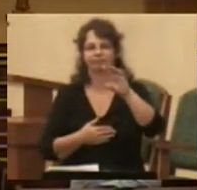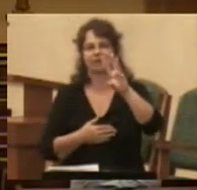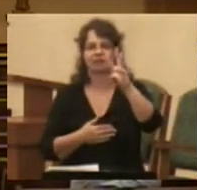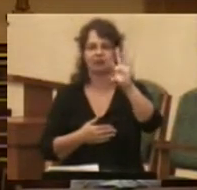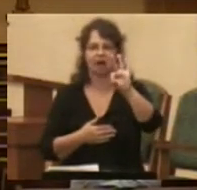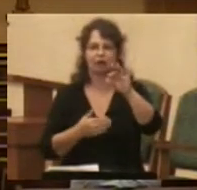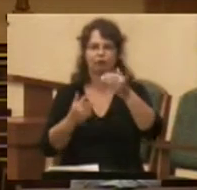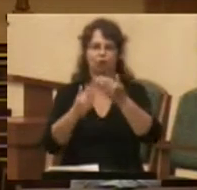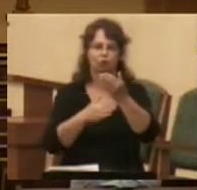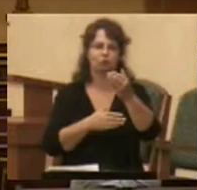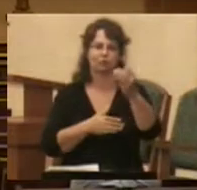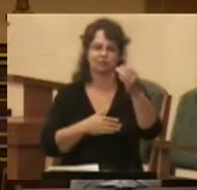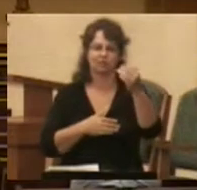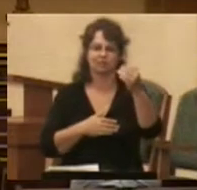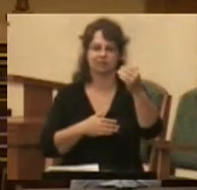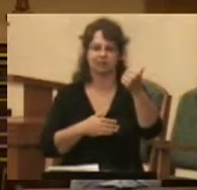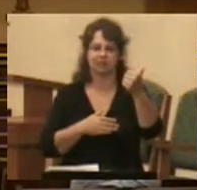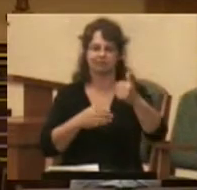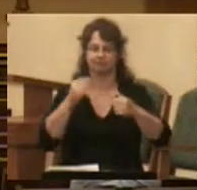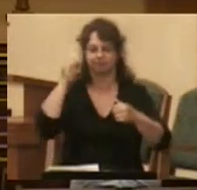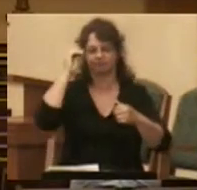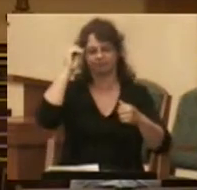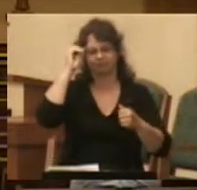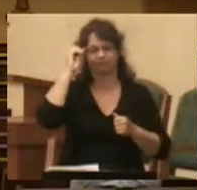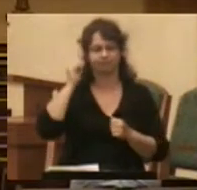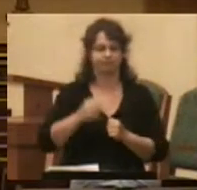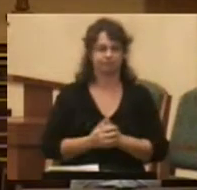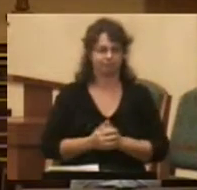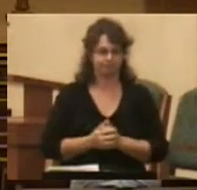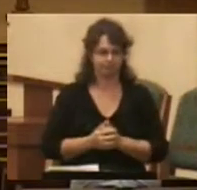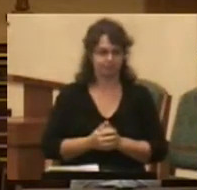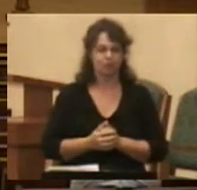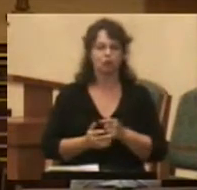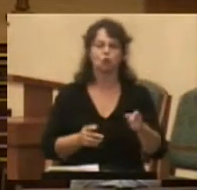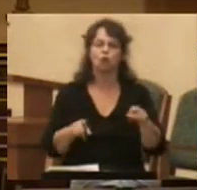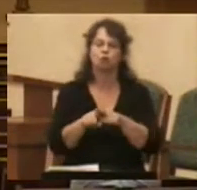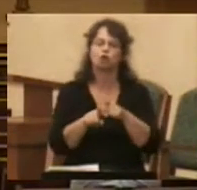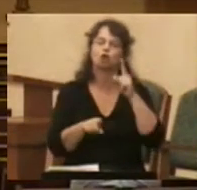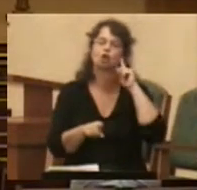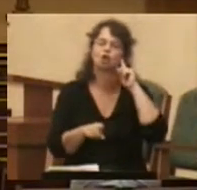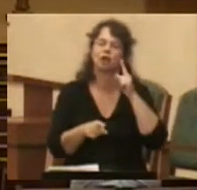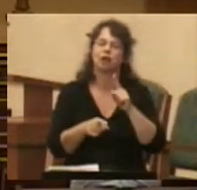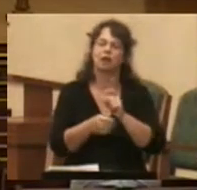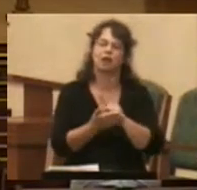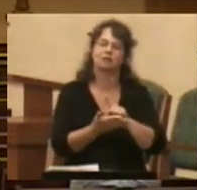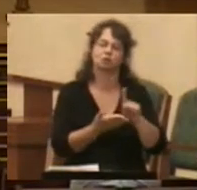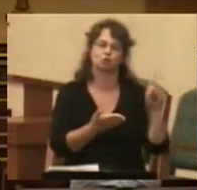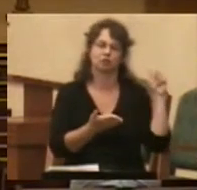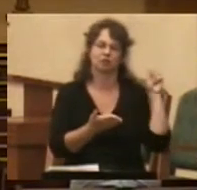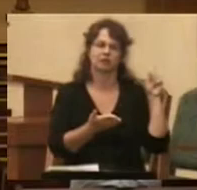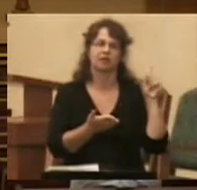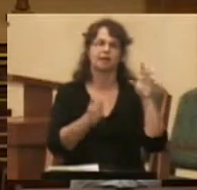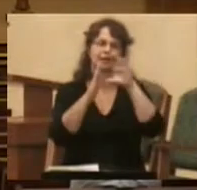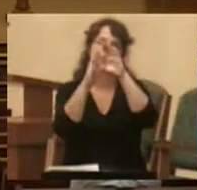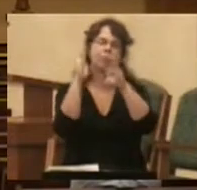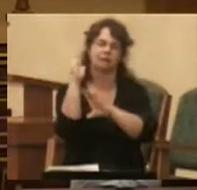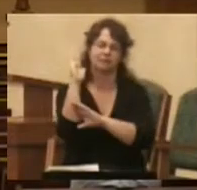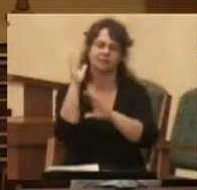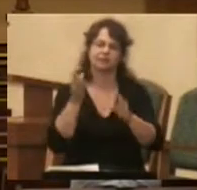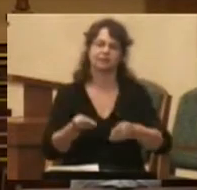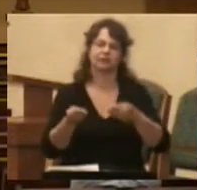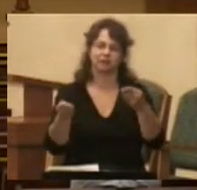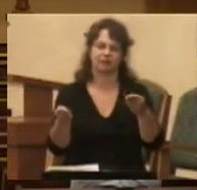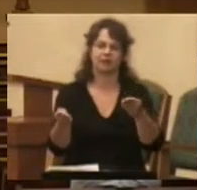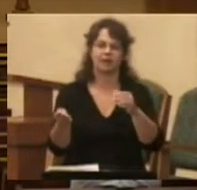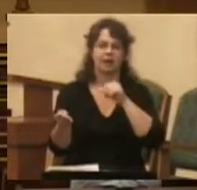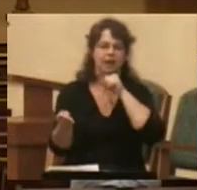Ten Commandments with Commandments 9 and 10. You also heard last week that these commandments are given not